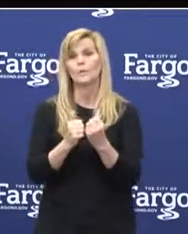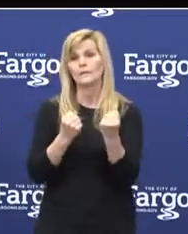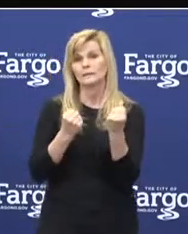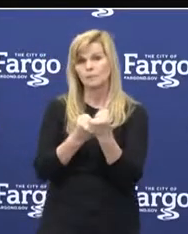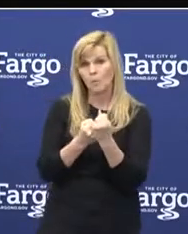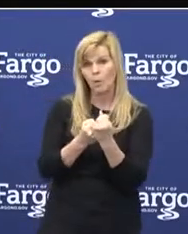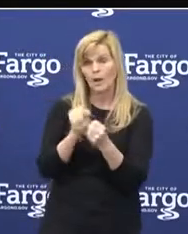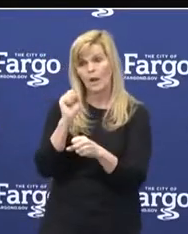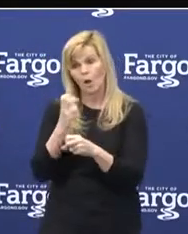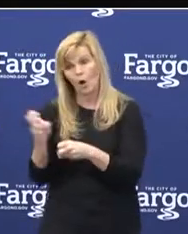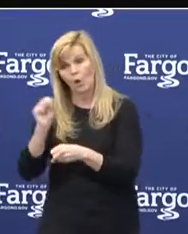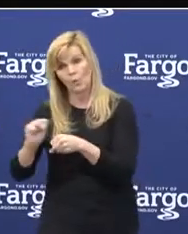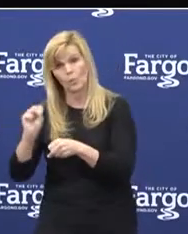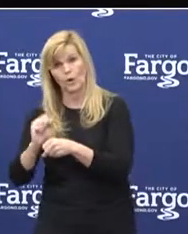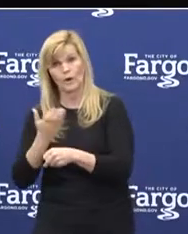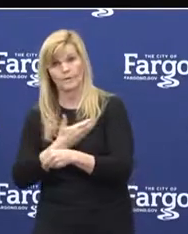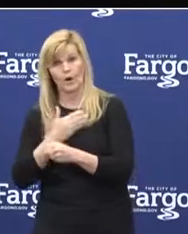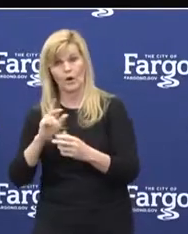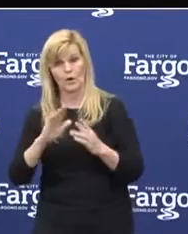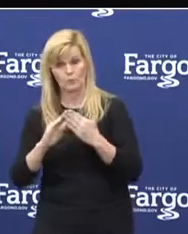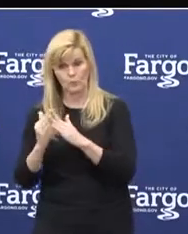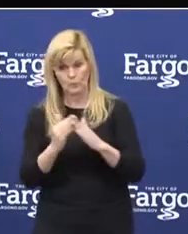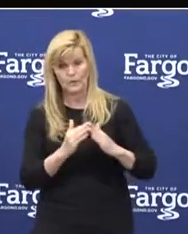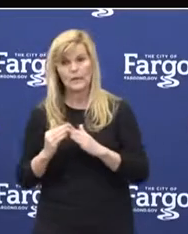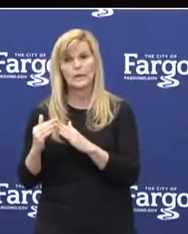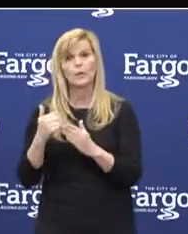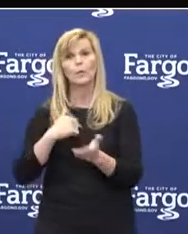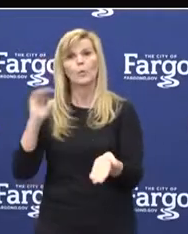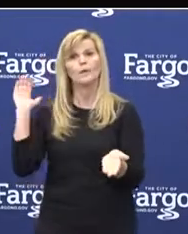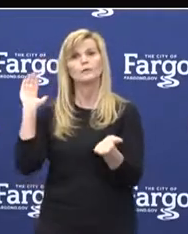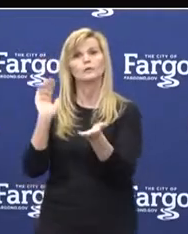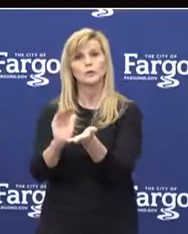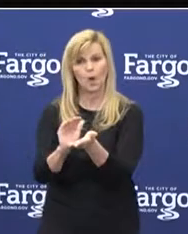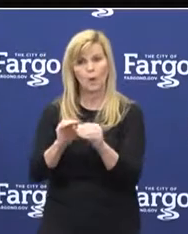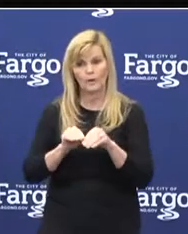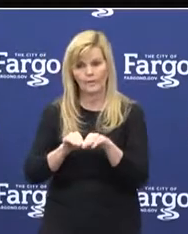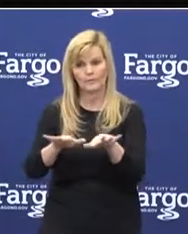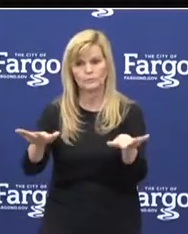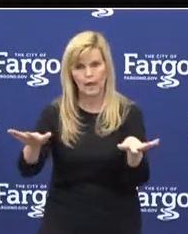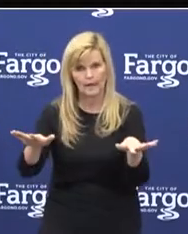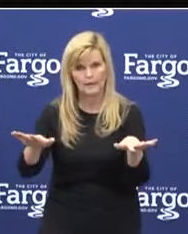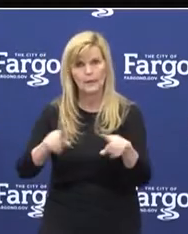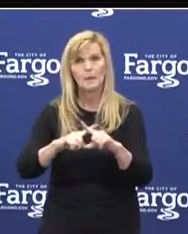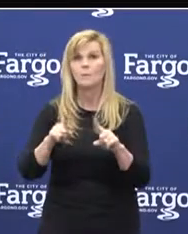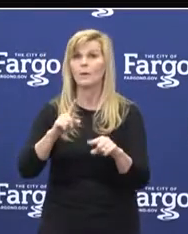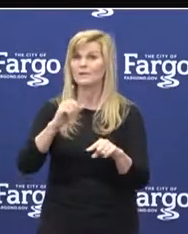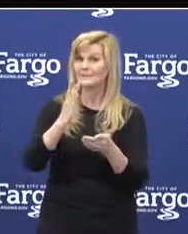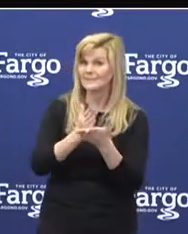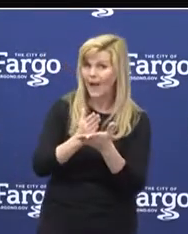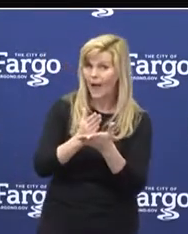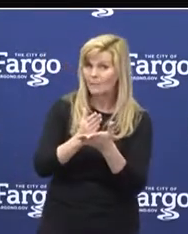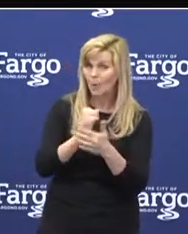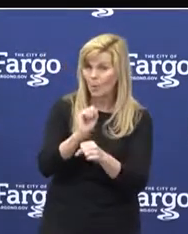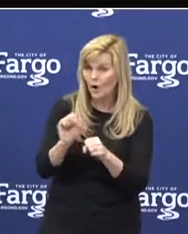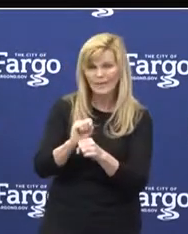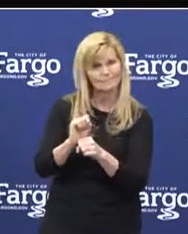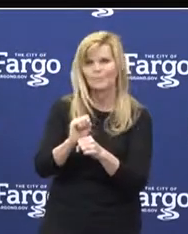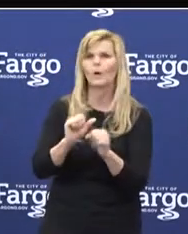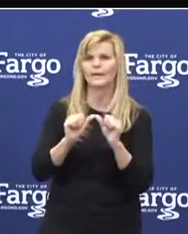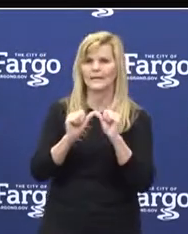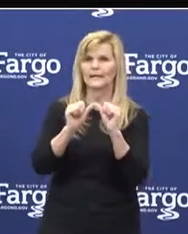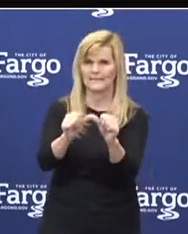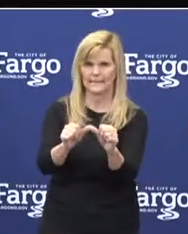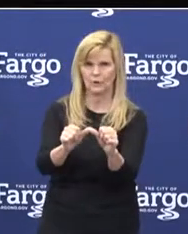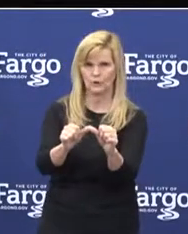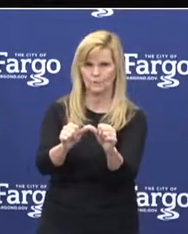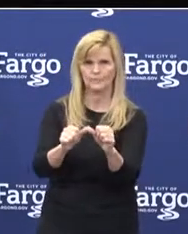communities, we have flattened the curve and slowed the spread of the virus, but the efforts need to continue. Today,